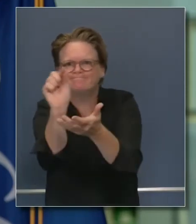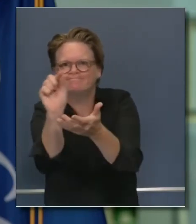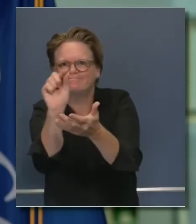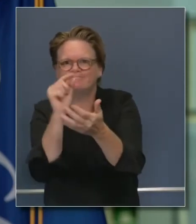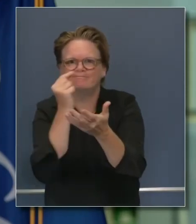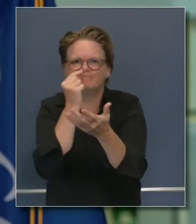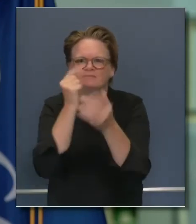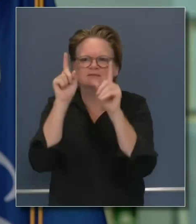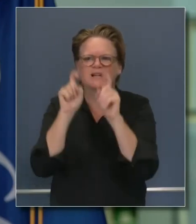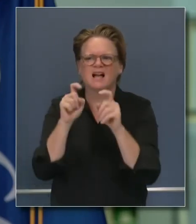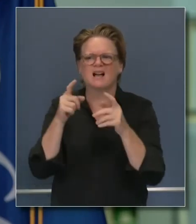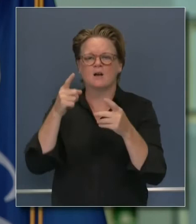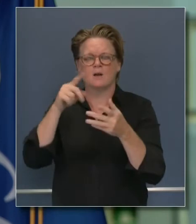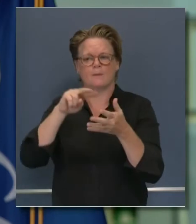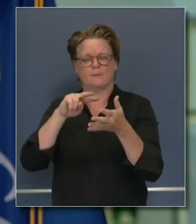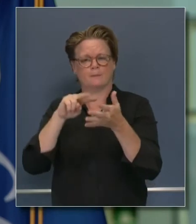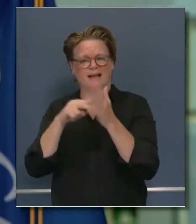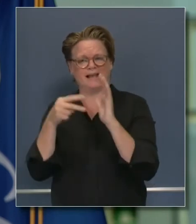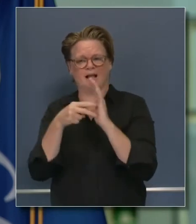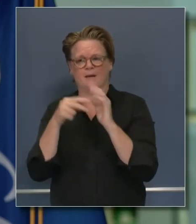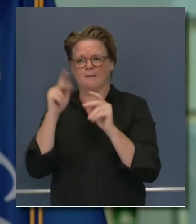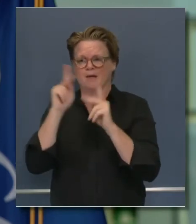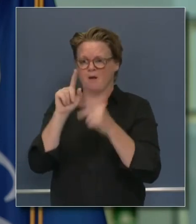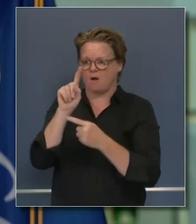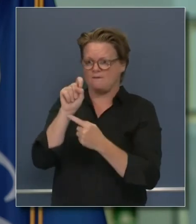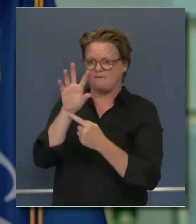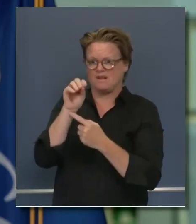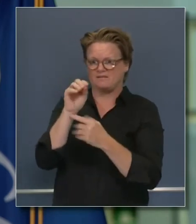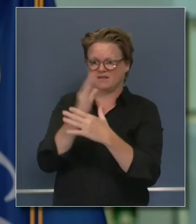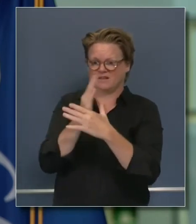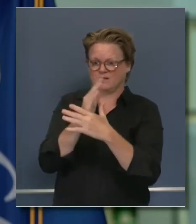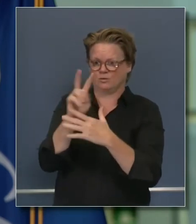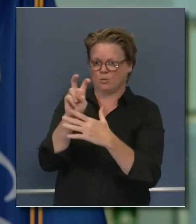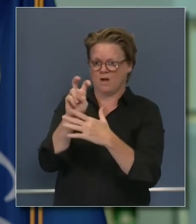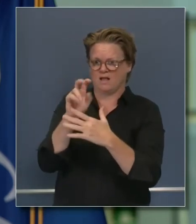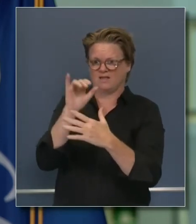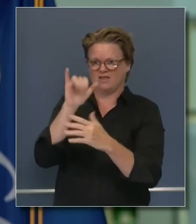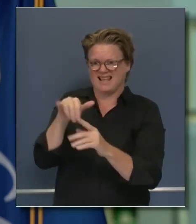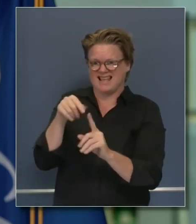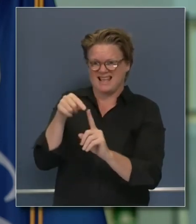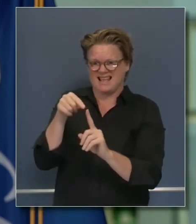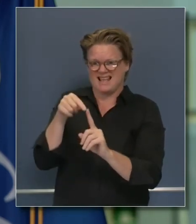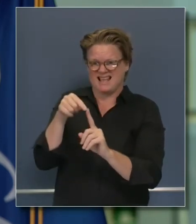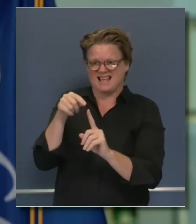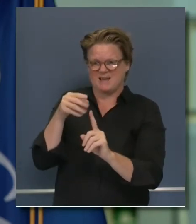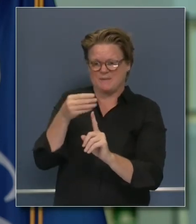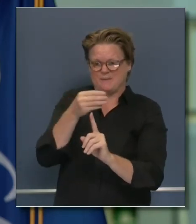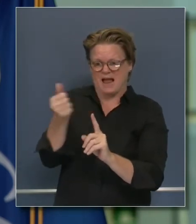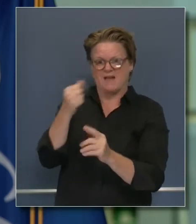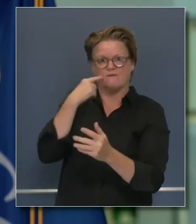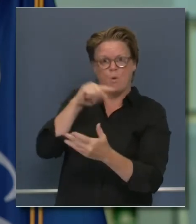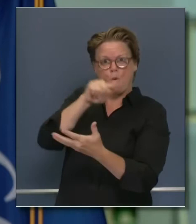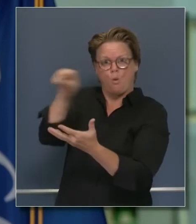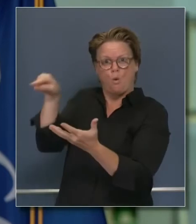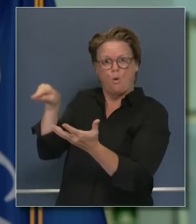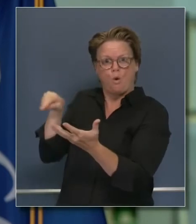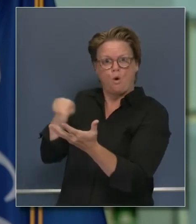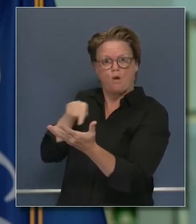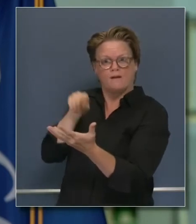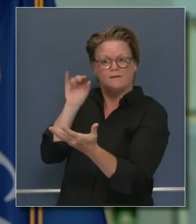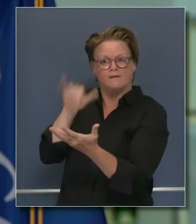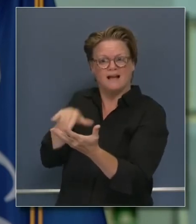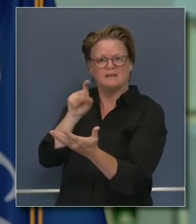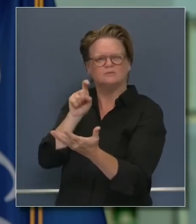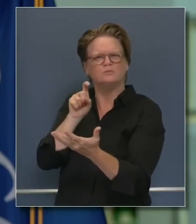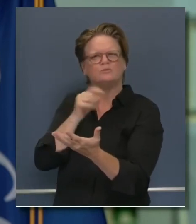all of those costs? And, you know, is that how you're able to get a number that is comparable to that current, you know,